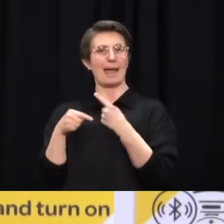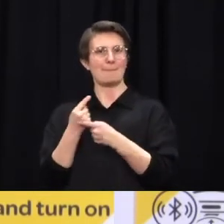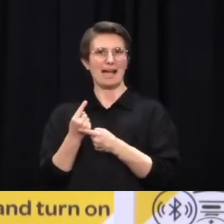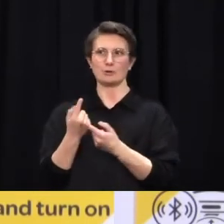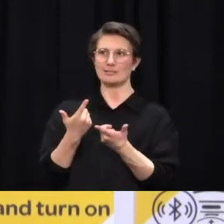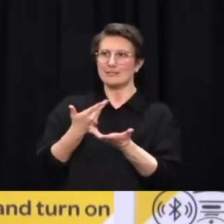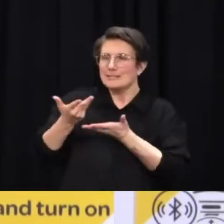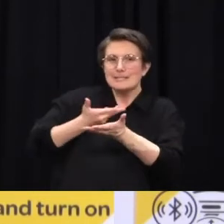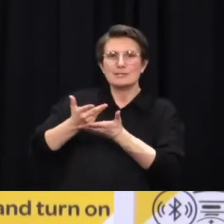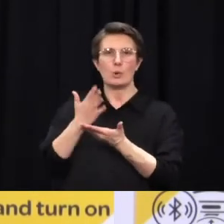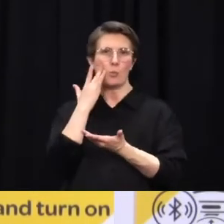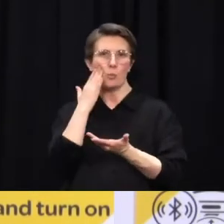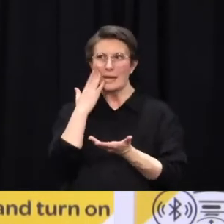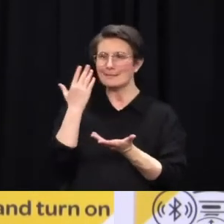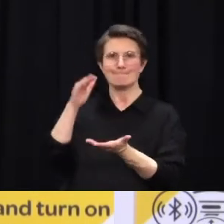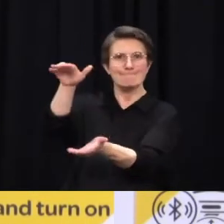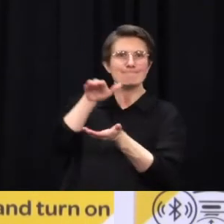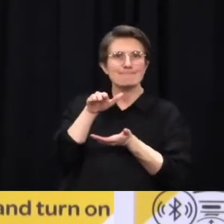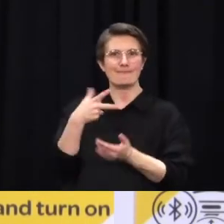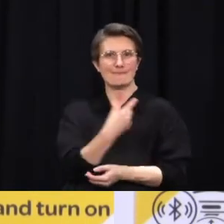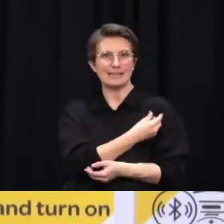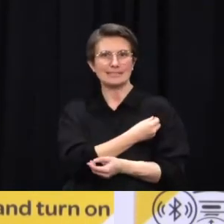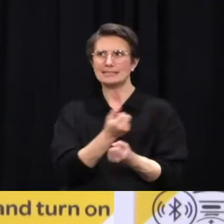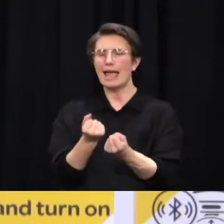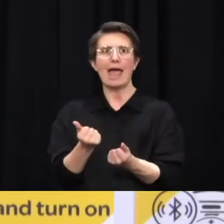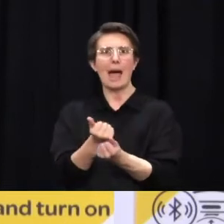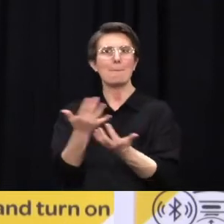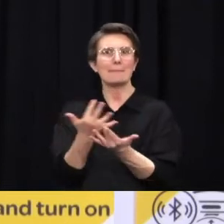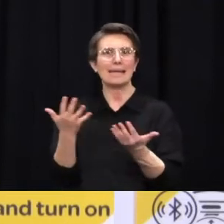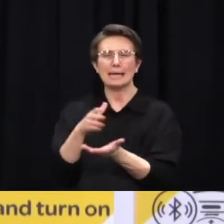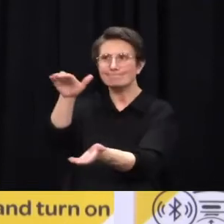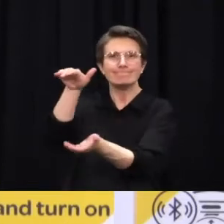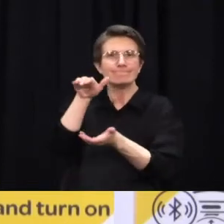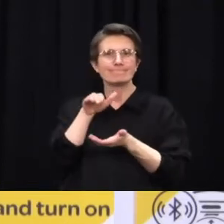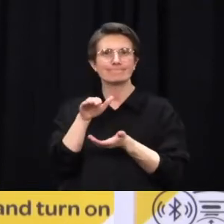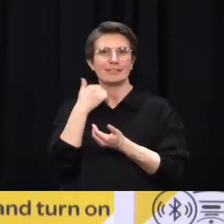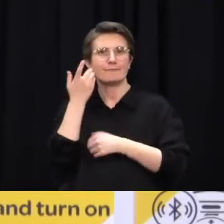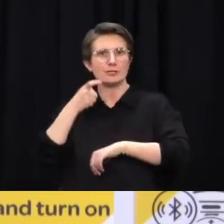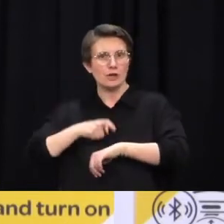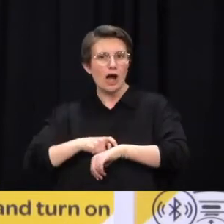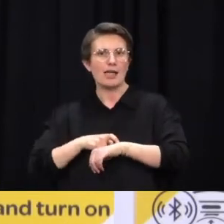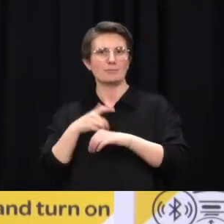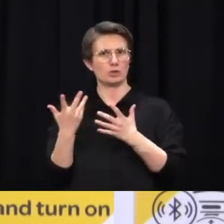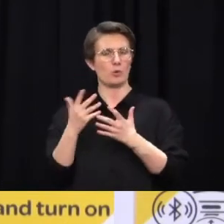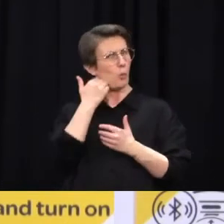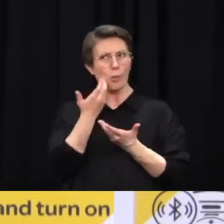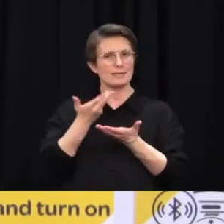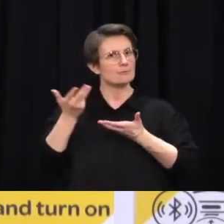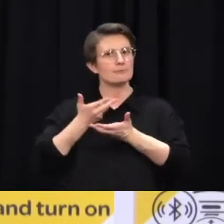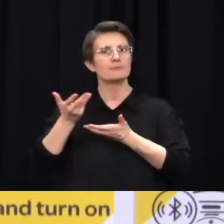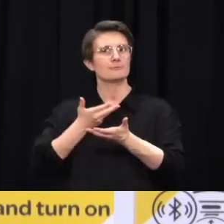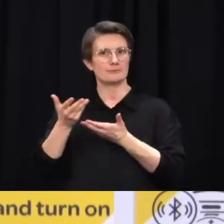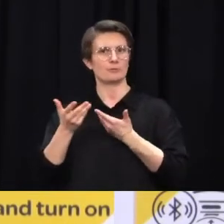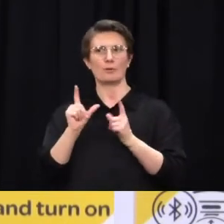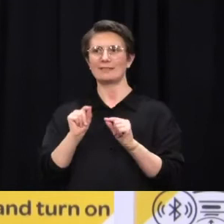we have moved as quickly as possible. We have used every lever that we have had available to us. The Prime Minister has spoken directly